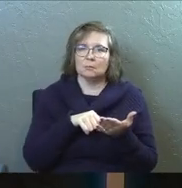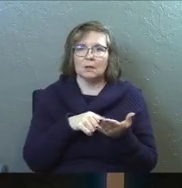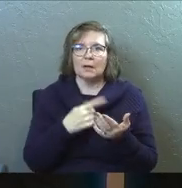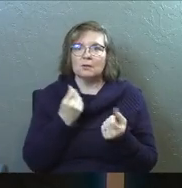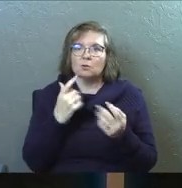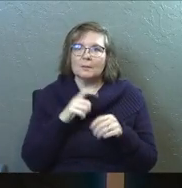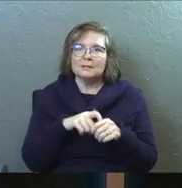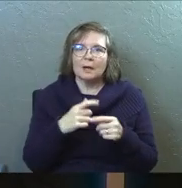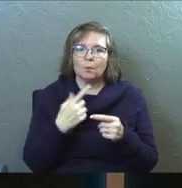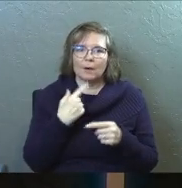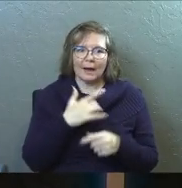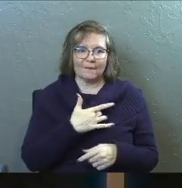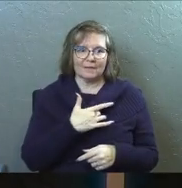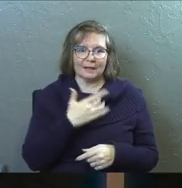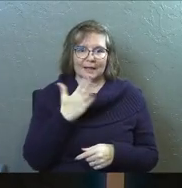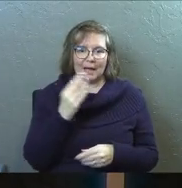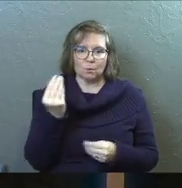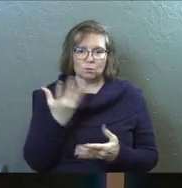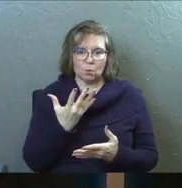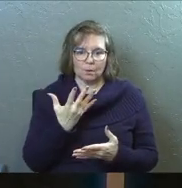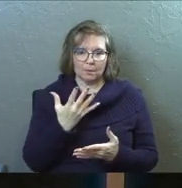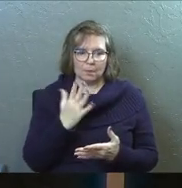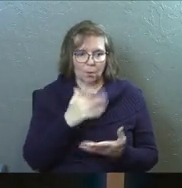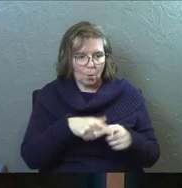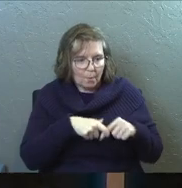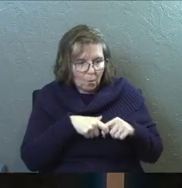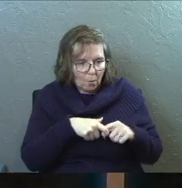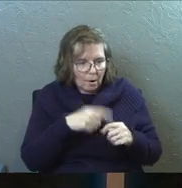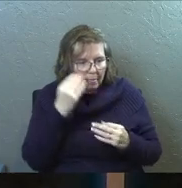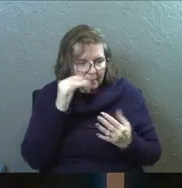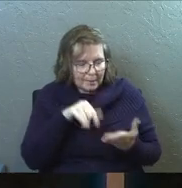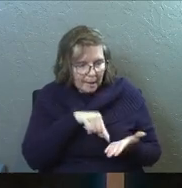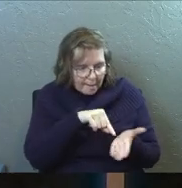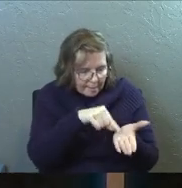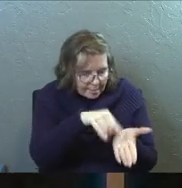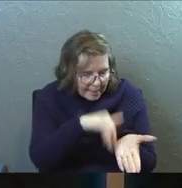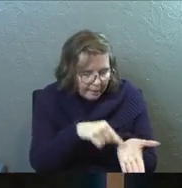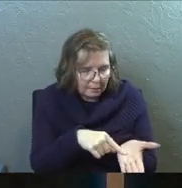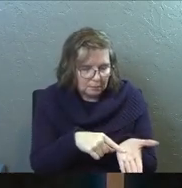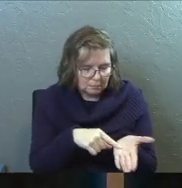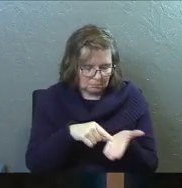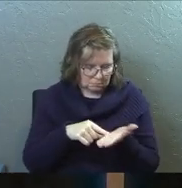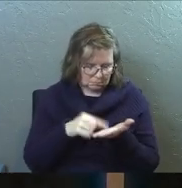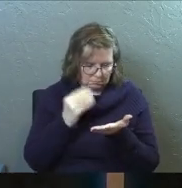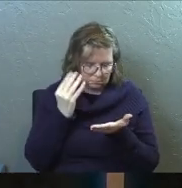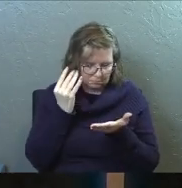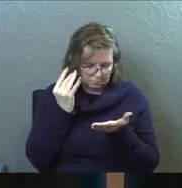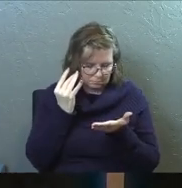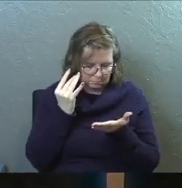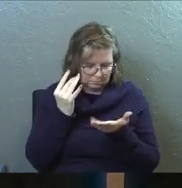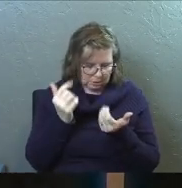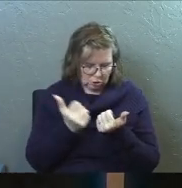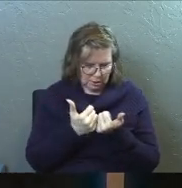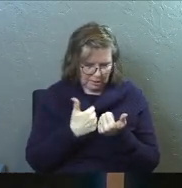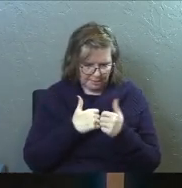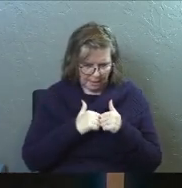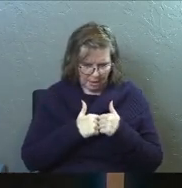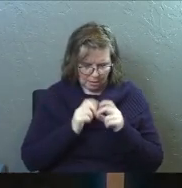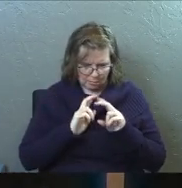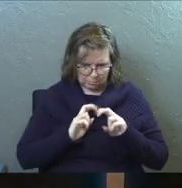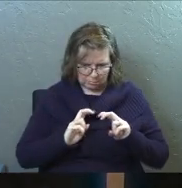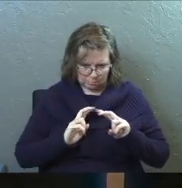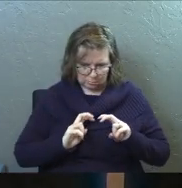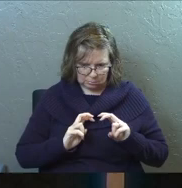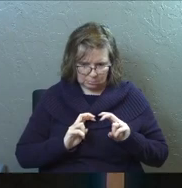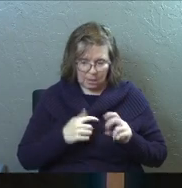that. I don't just read over it, but like, is that true of you? Or how does that challenge you? What do you think about this? And I'm reminded that the